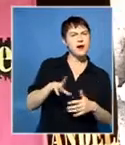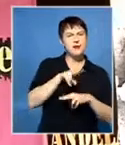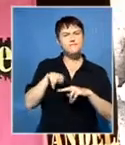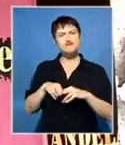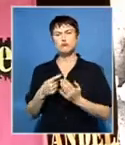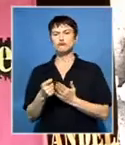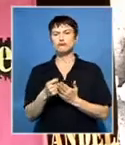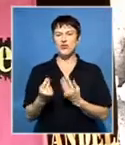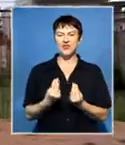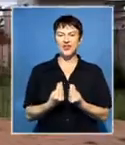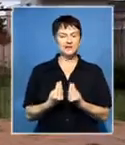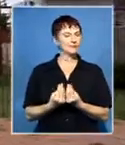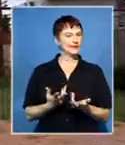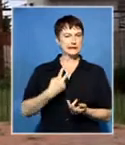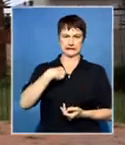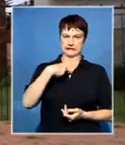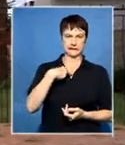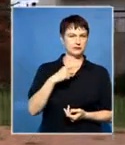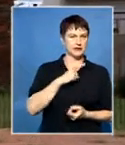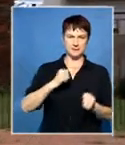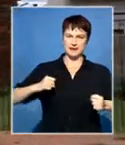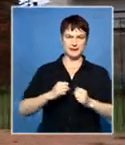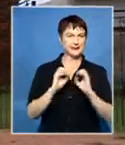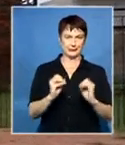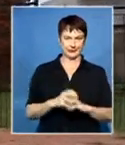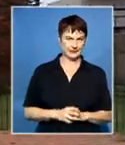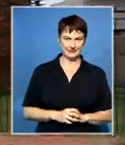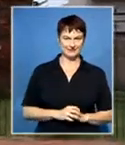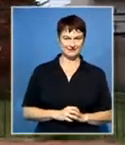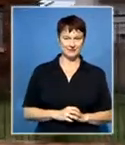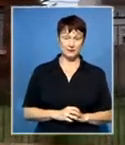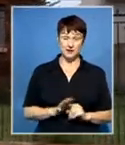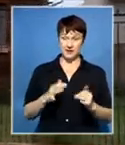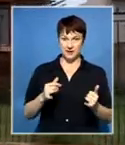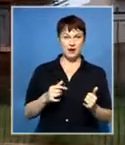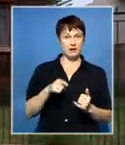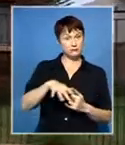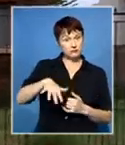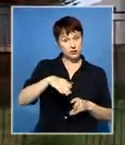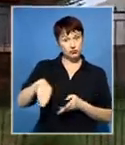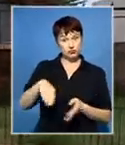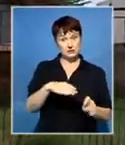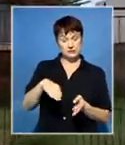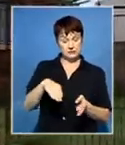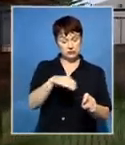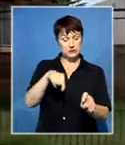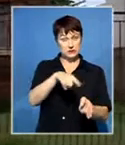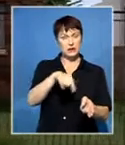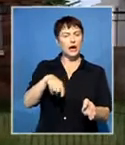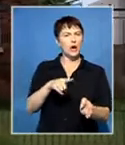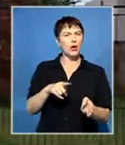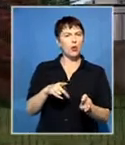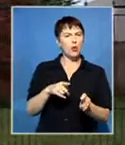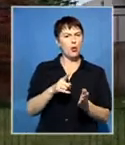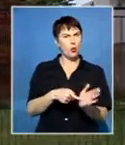their stores and stuff like that. But even with the demand in Vilakazi Street, there's no